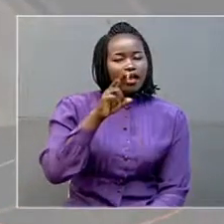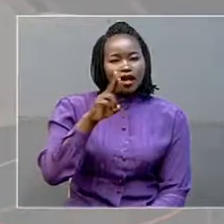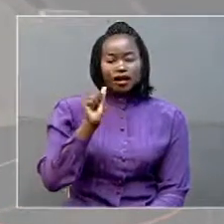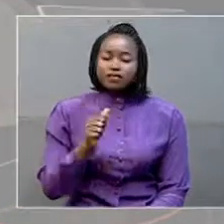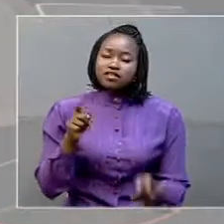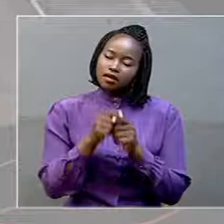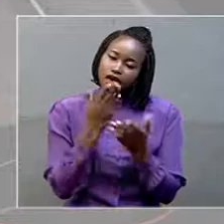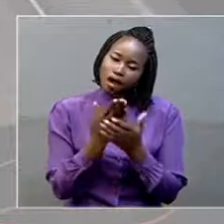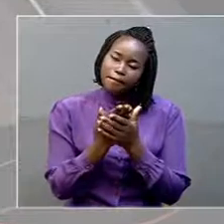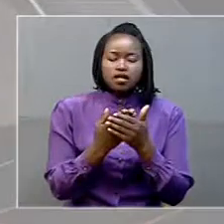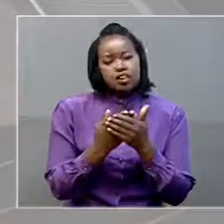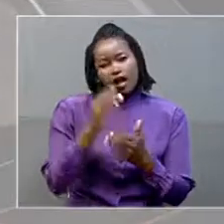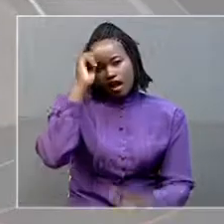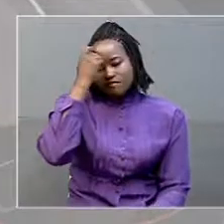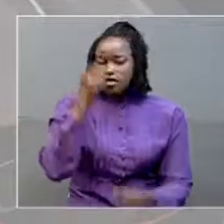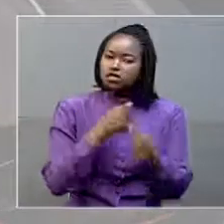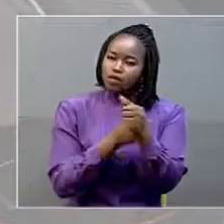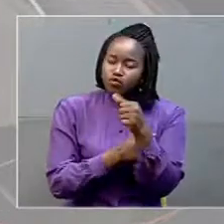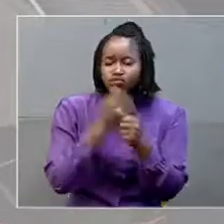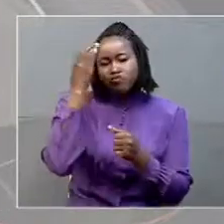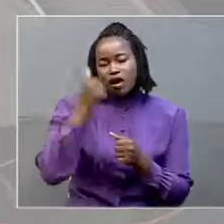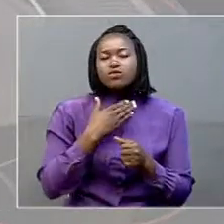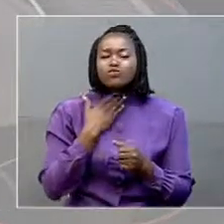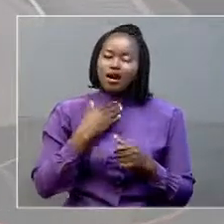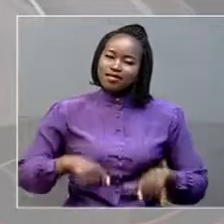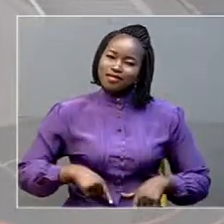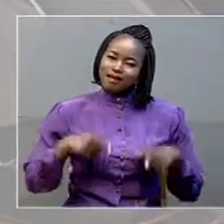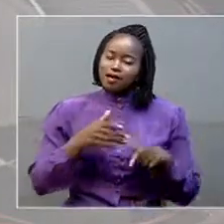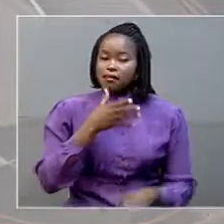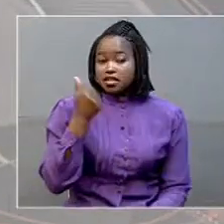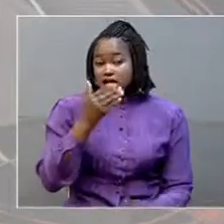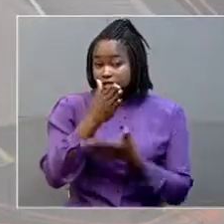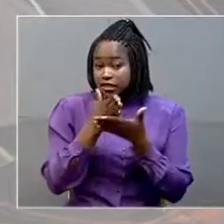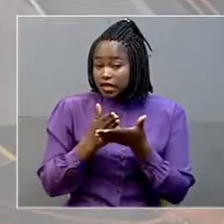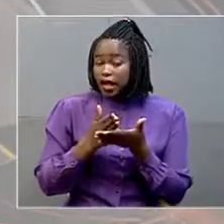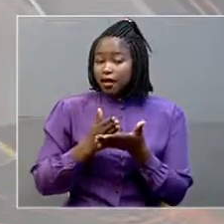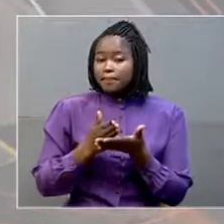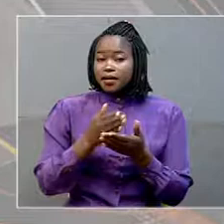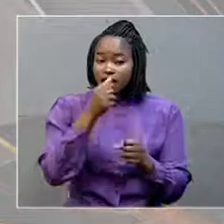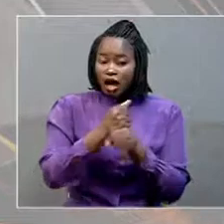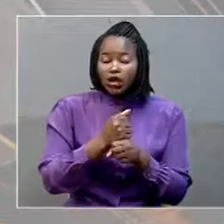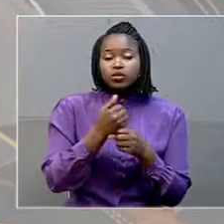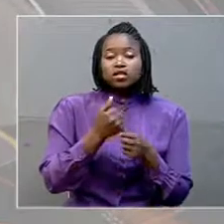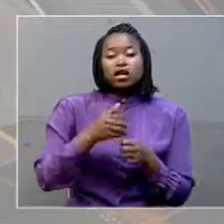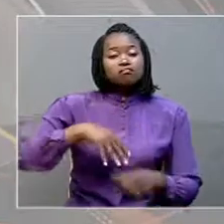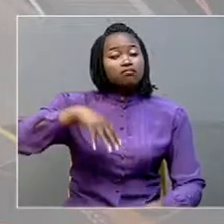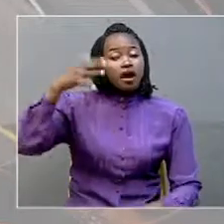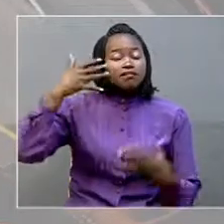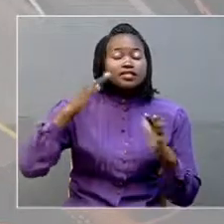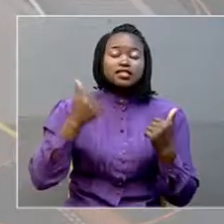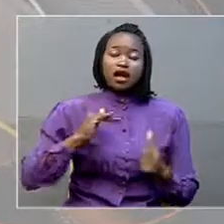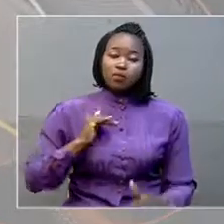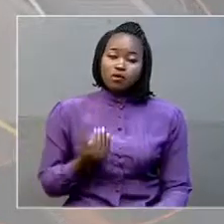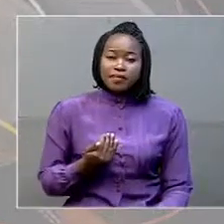to enable them live normal lives from the past. Some of the girls turned women abducted from Ruala Girls Senior Secondary School